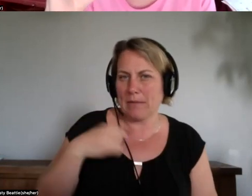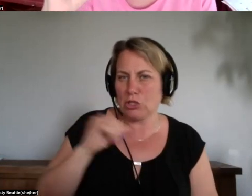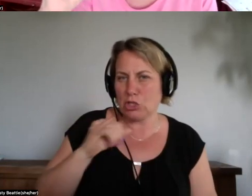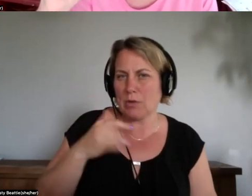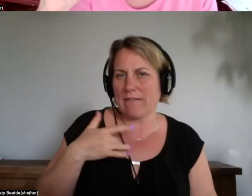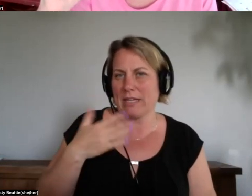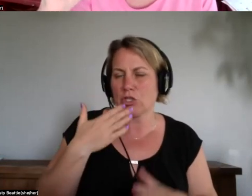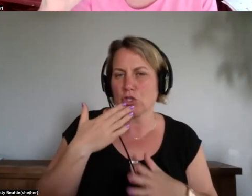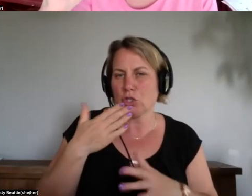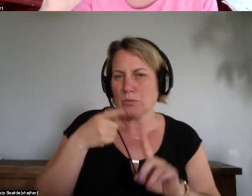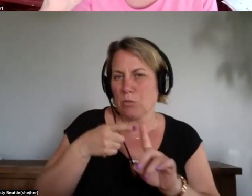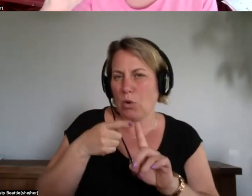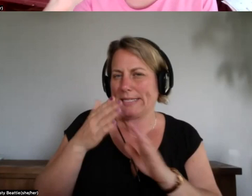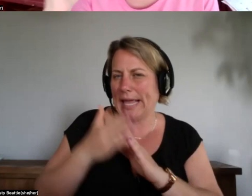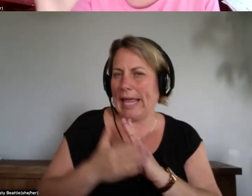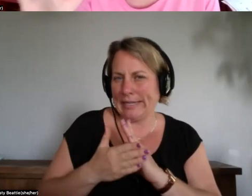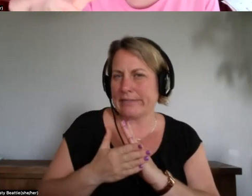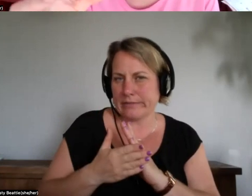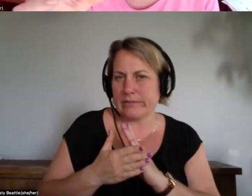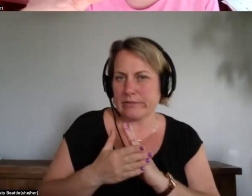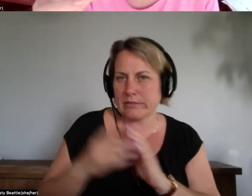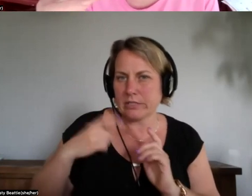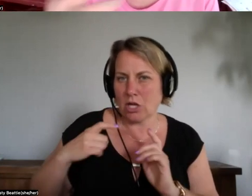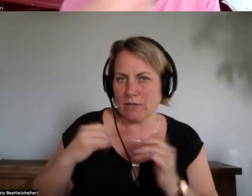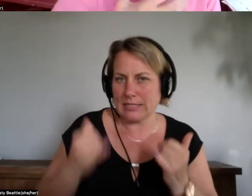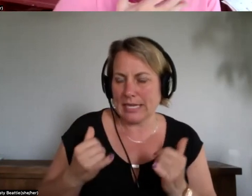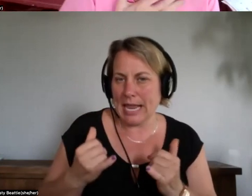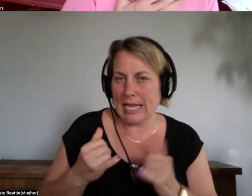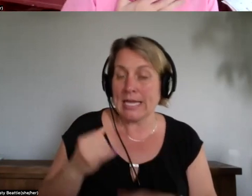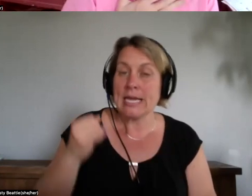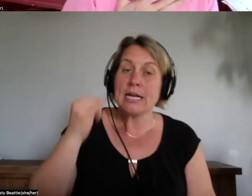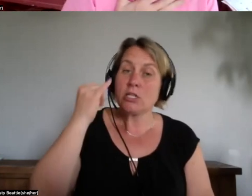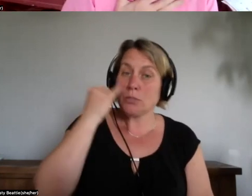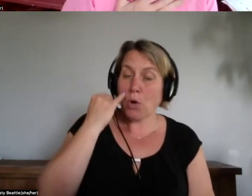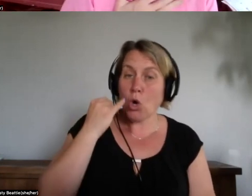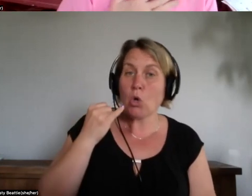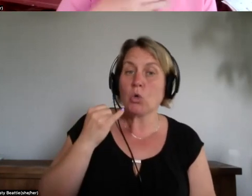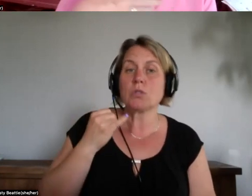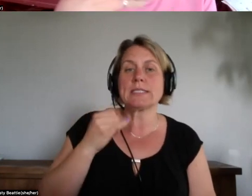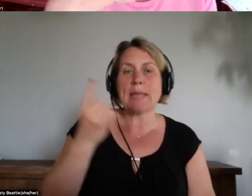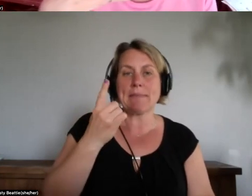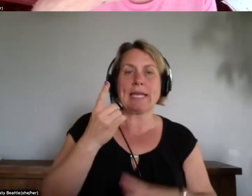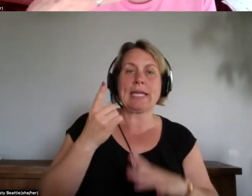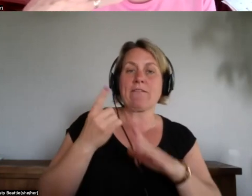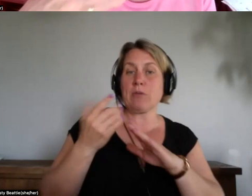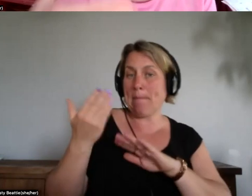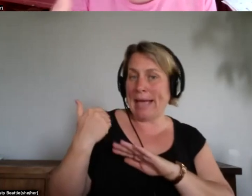on that it if it's interfering and you feel it's interfering then